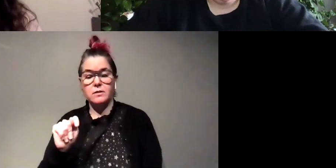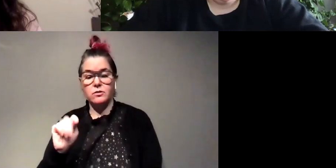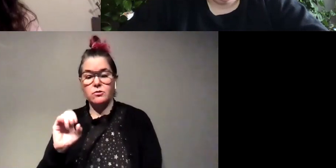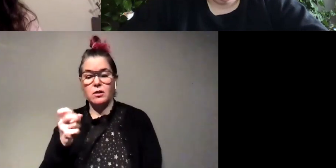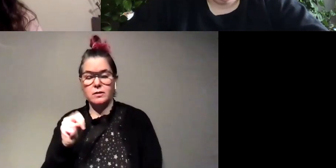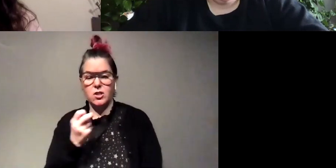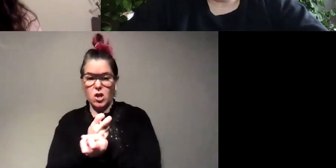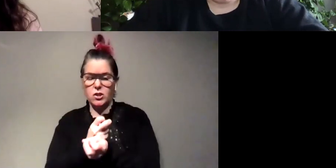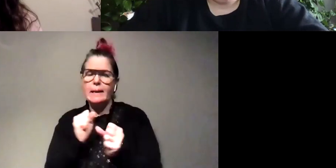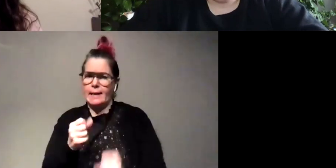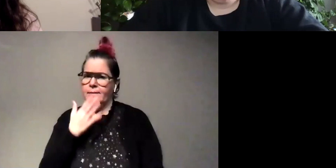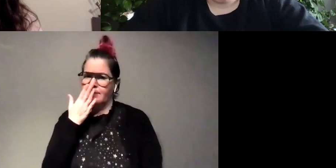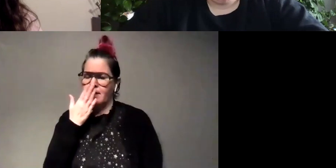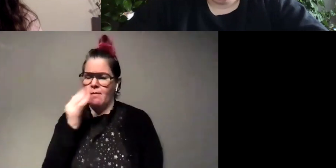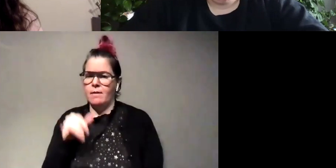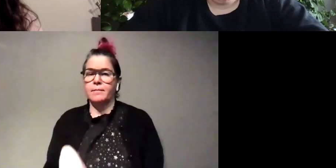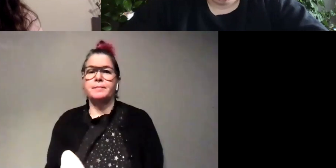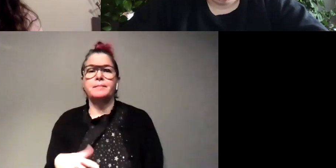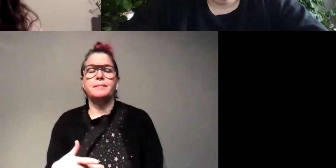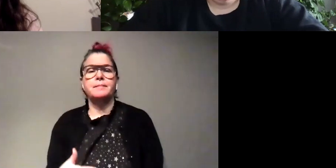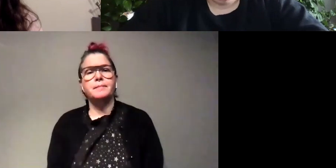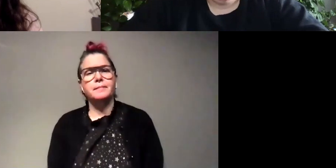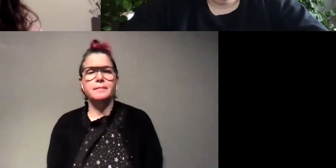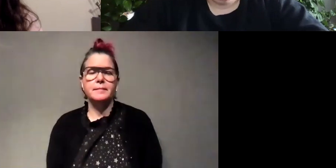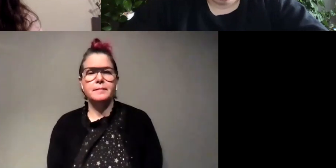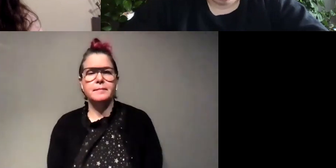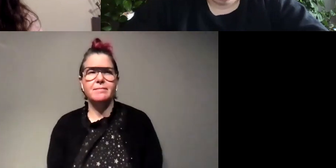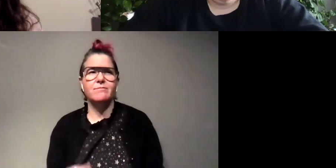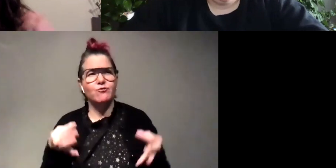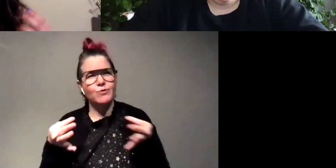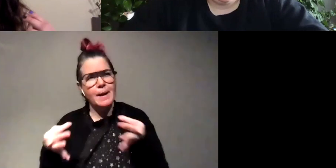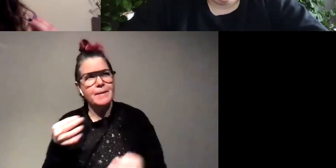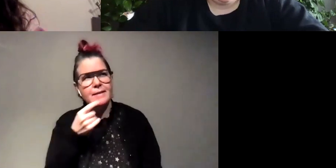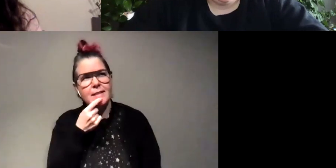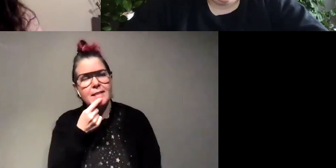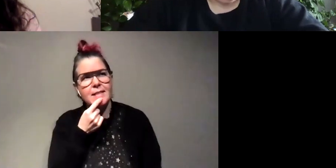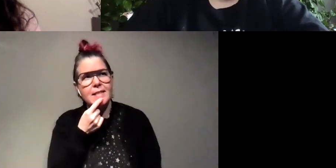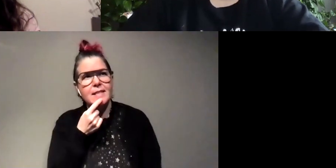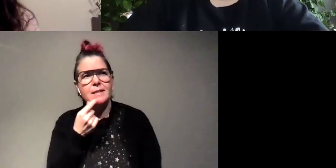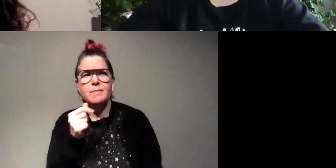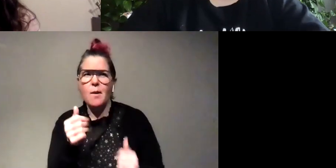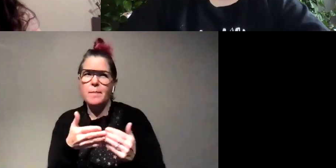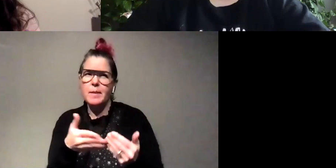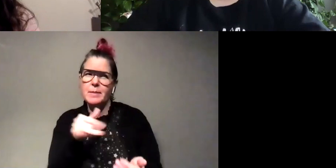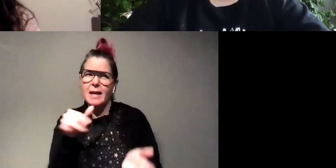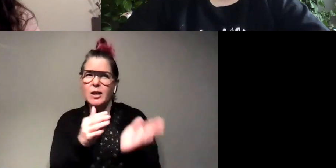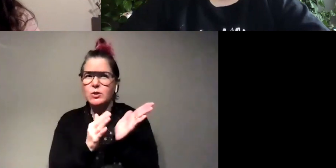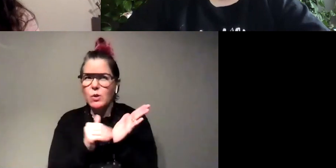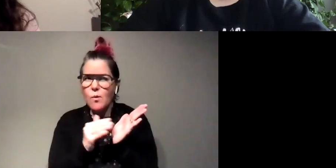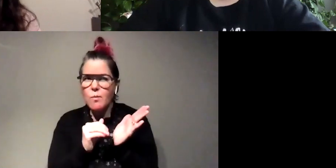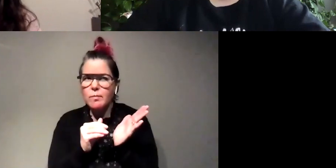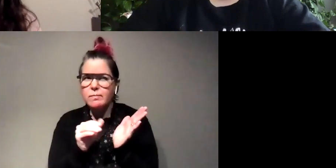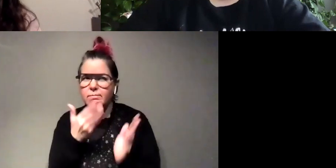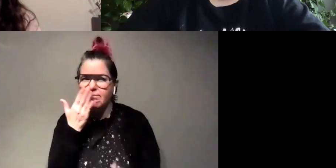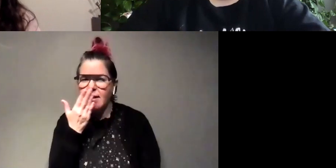smell those um and it's i don't know how to describe it it's maybe kind of like a soapy smell i don't know but um